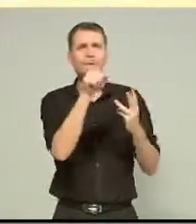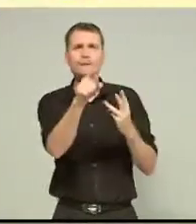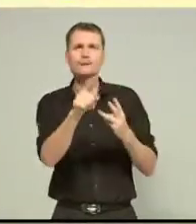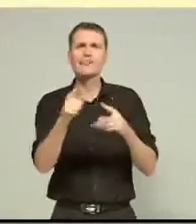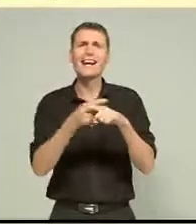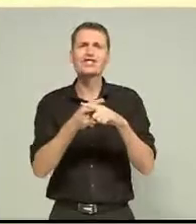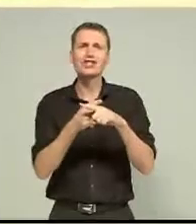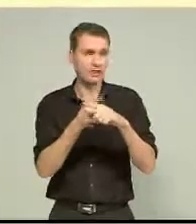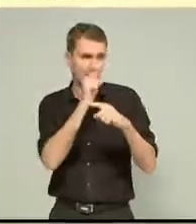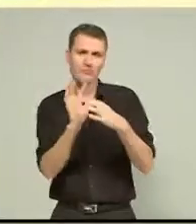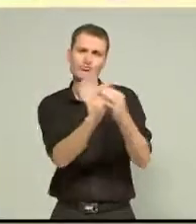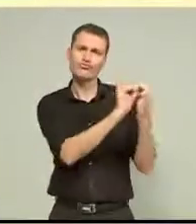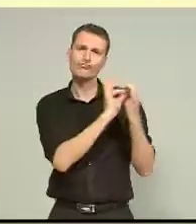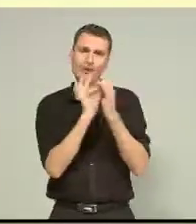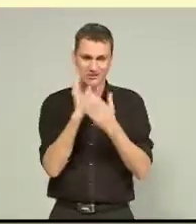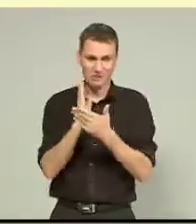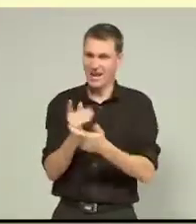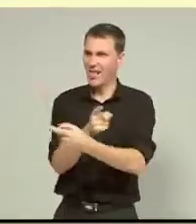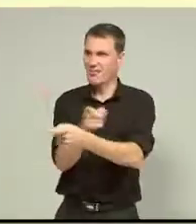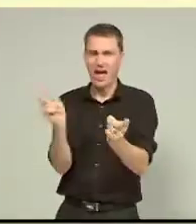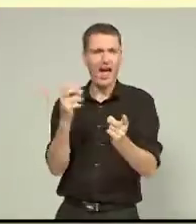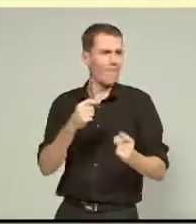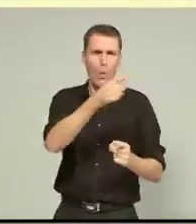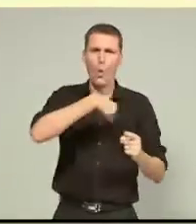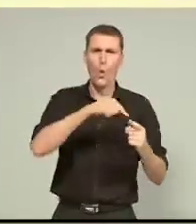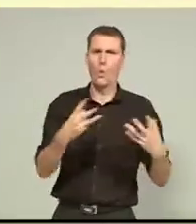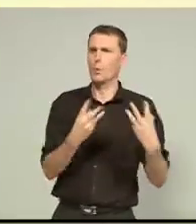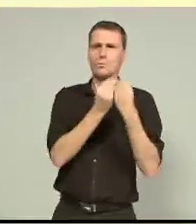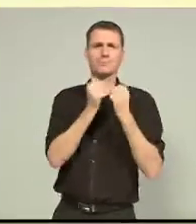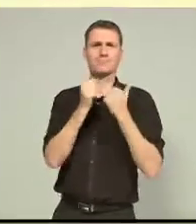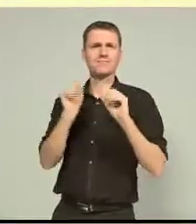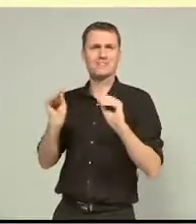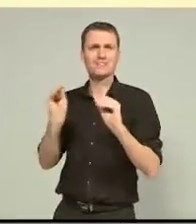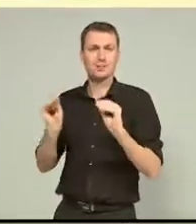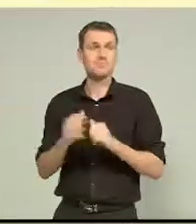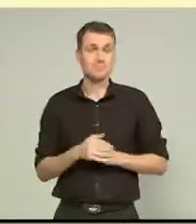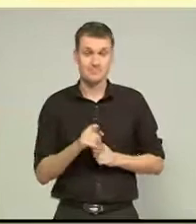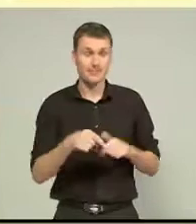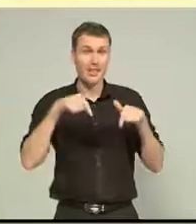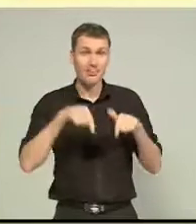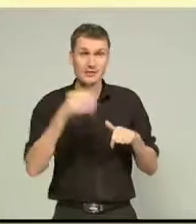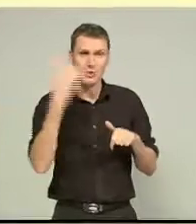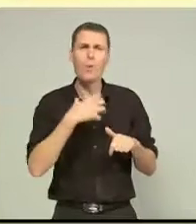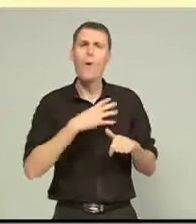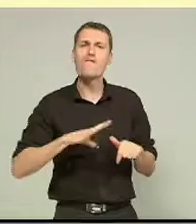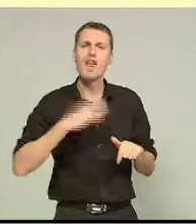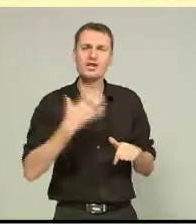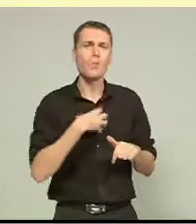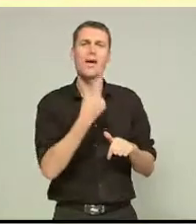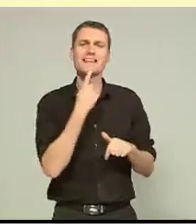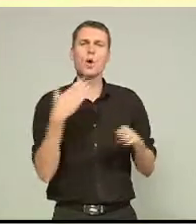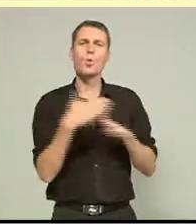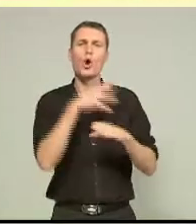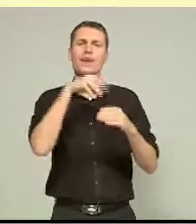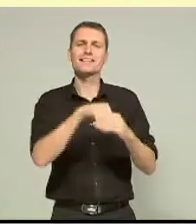all of those, so they kind of get the super teacher. It's more flash and, yeah, a lot easier to work in. This is a